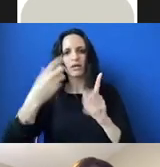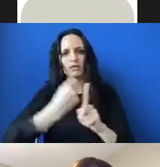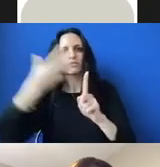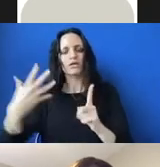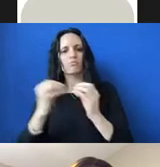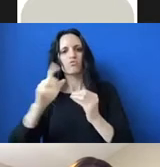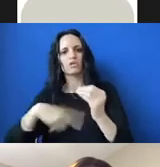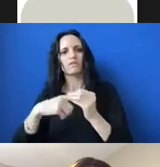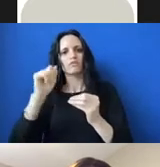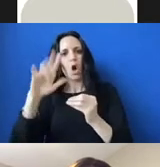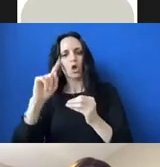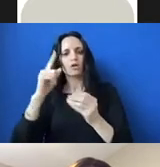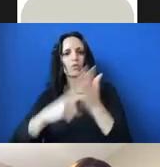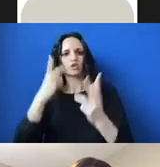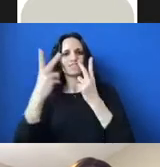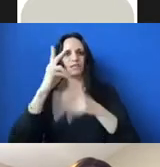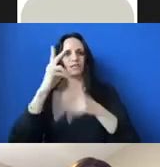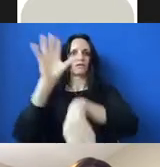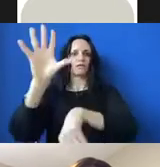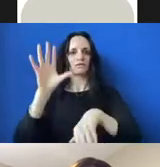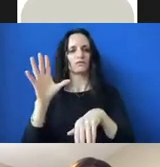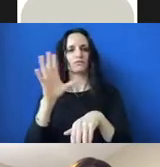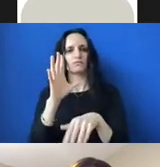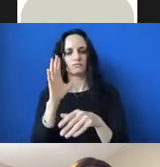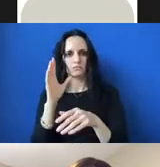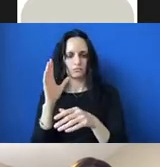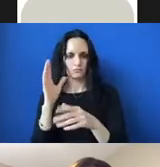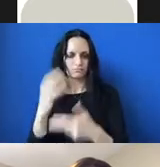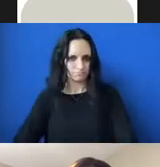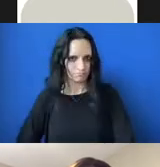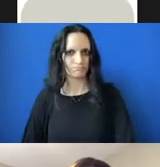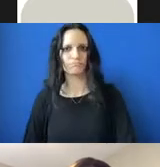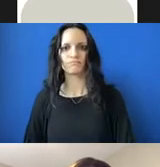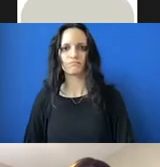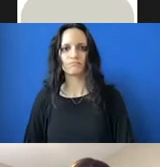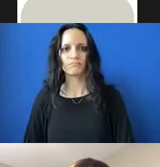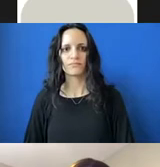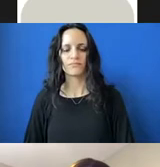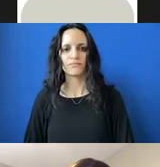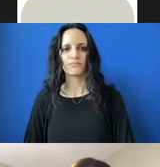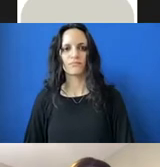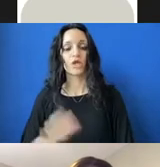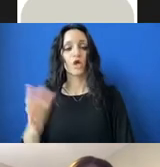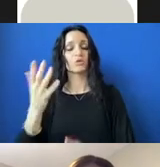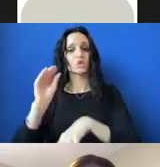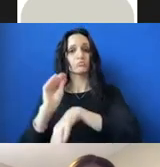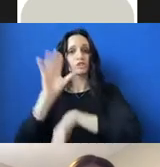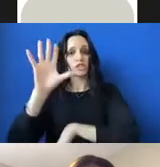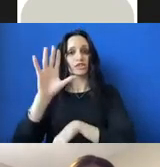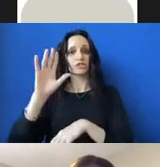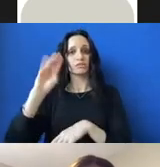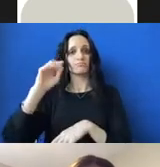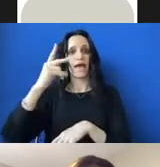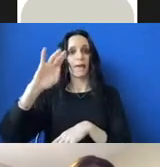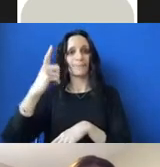as a reference to the art that we're going to be showing. And so projection mapping or projection